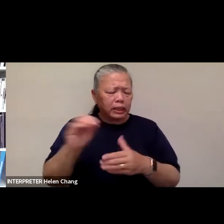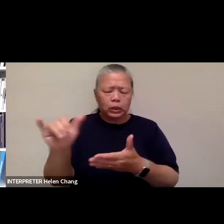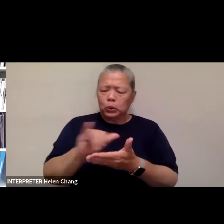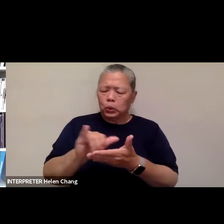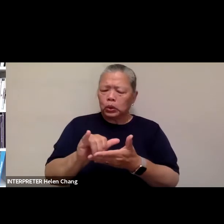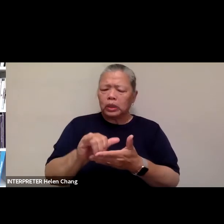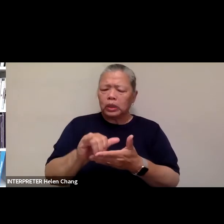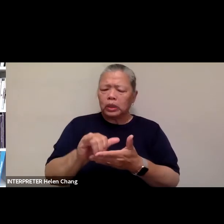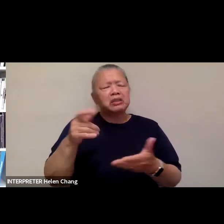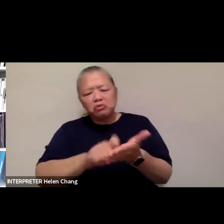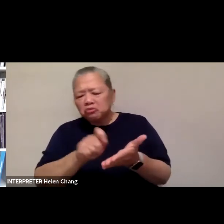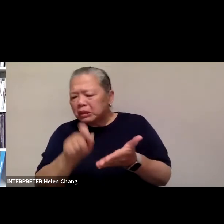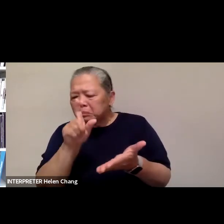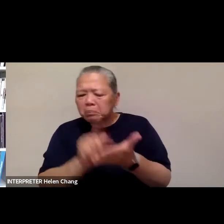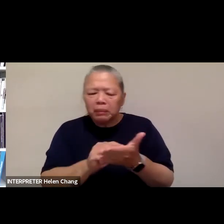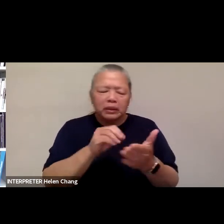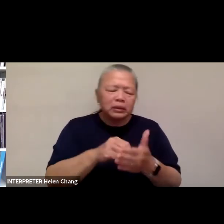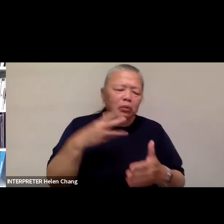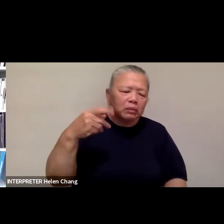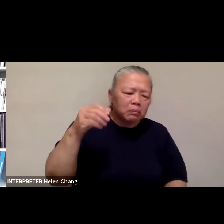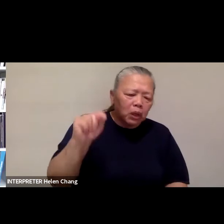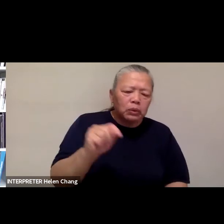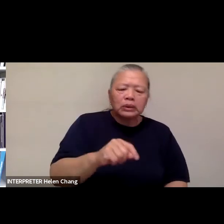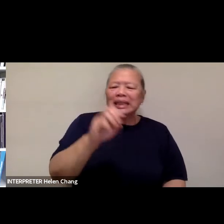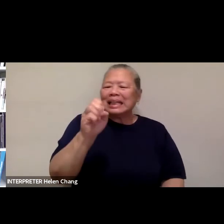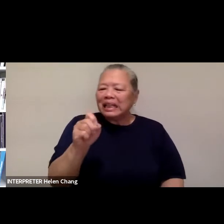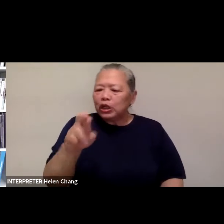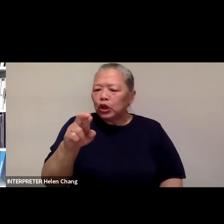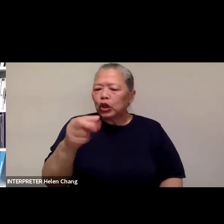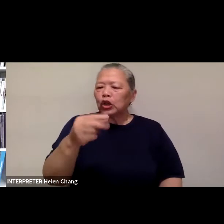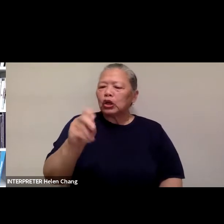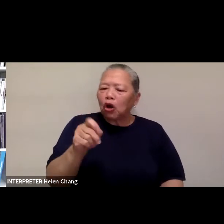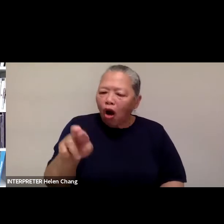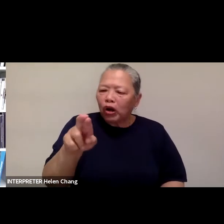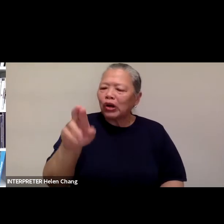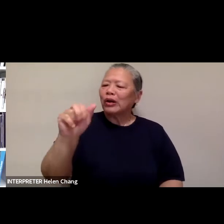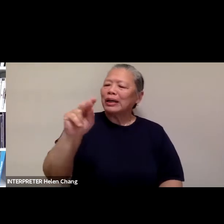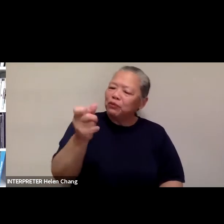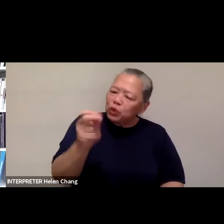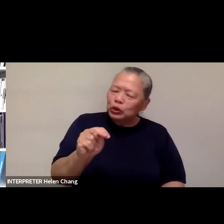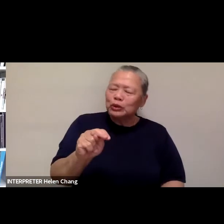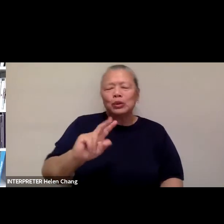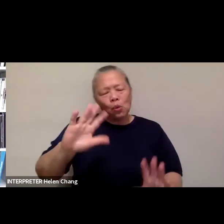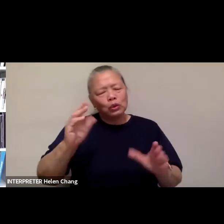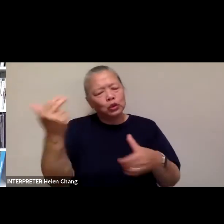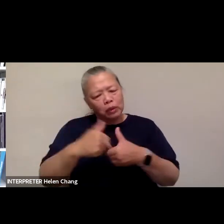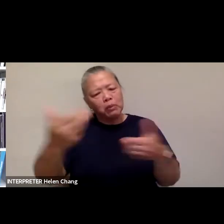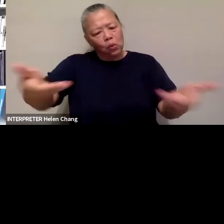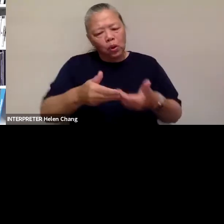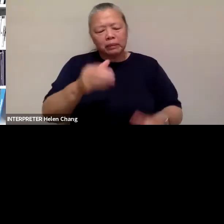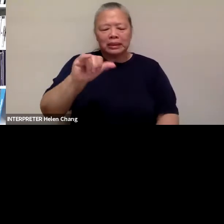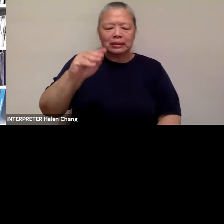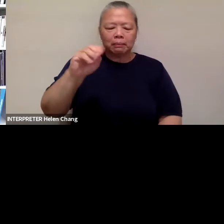the Washington Post, Eater, Gawker, and Fusion. Please join me in welcoming Simone Jacobson. Simone